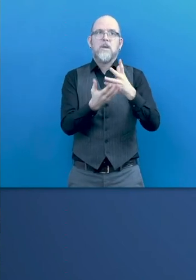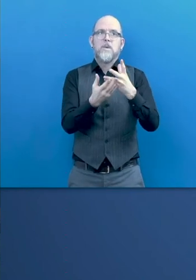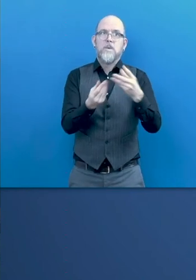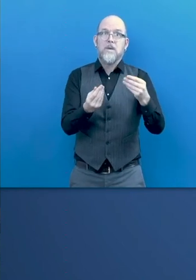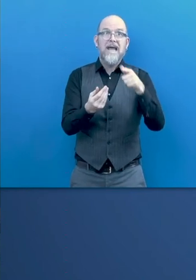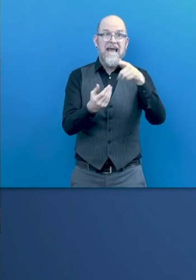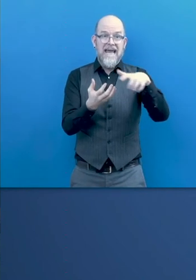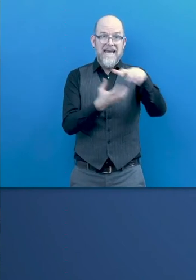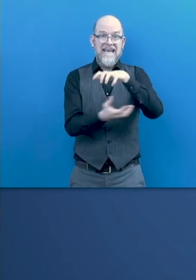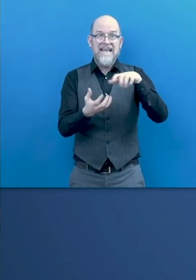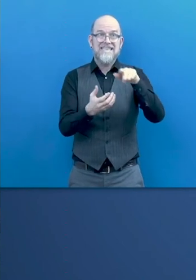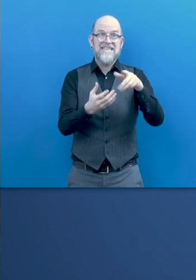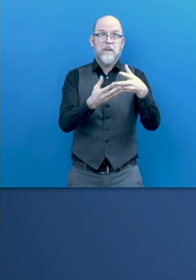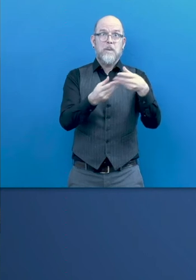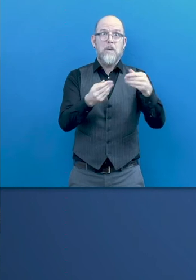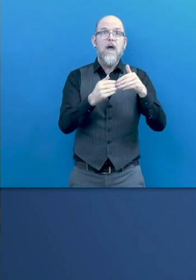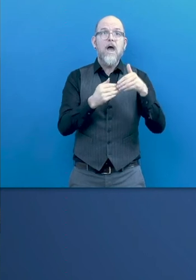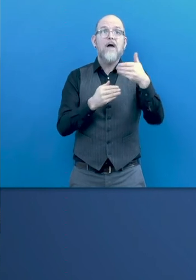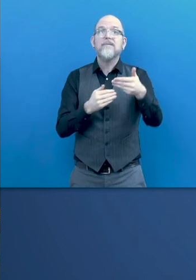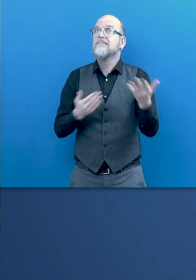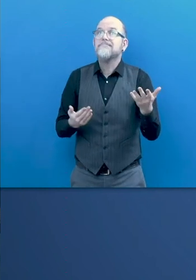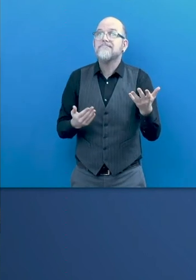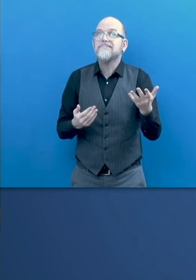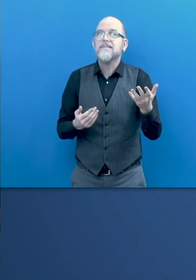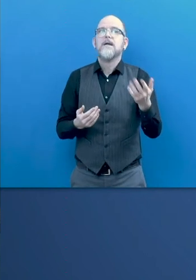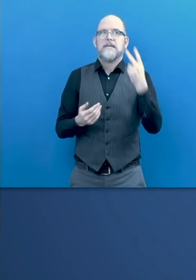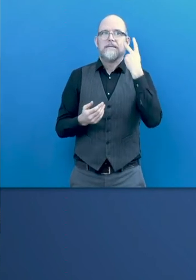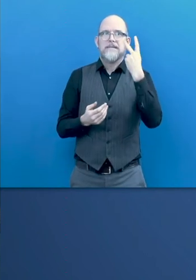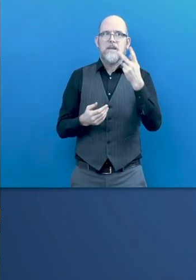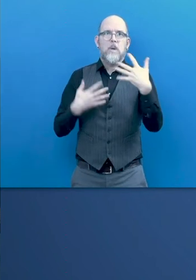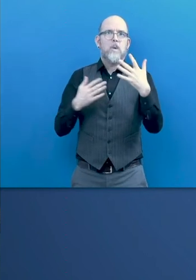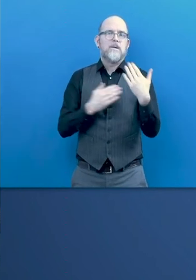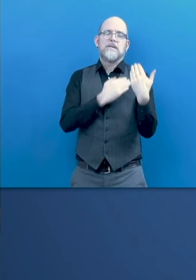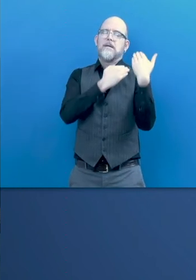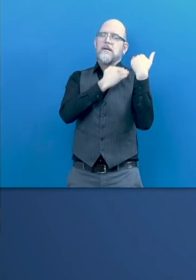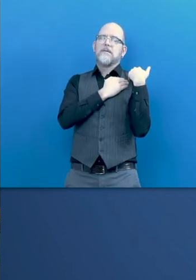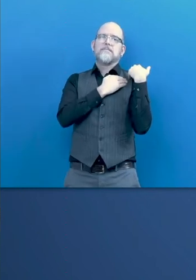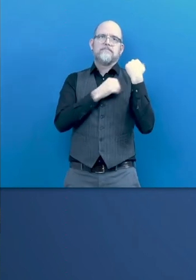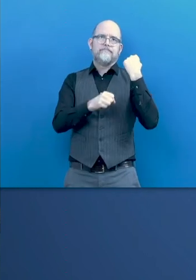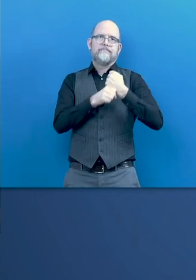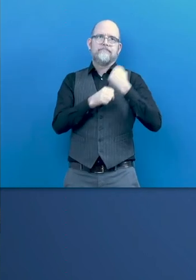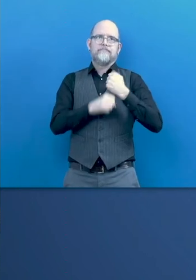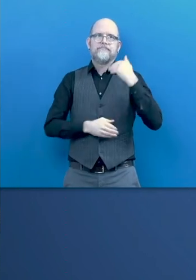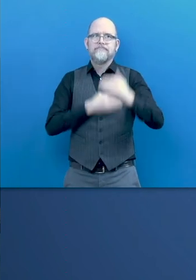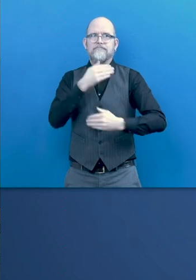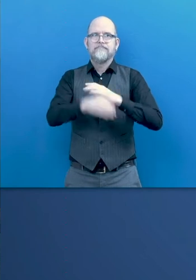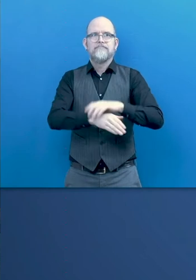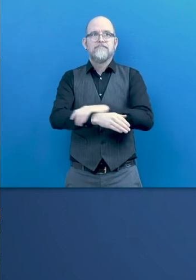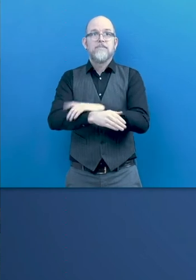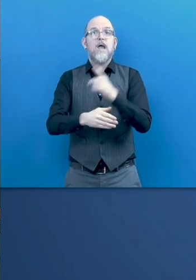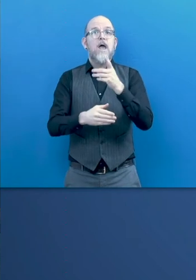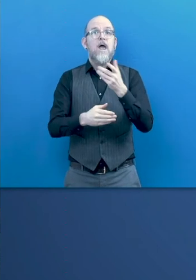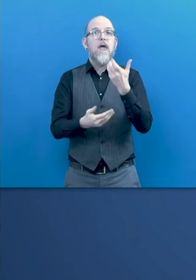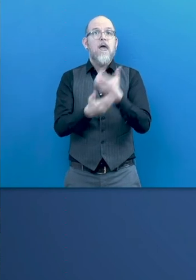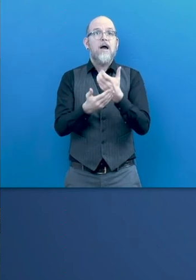we will have a huge task to do, to do for economic reconstruction. All the